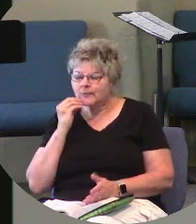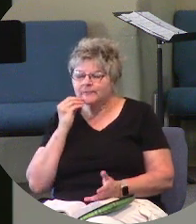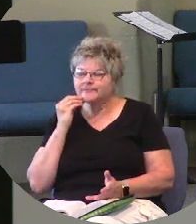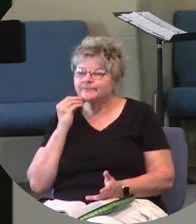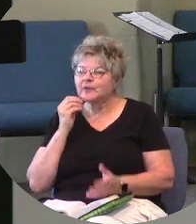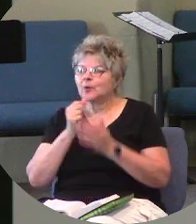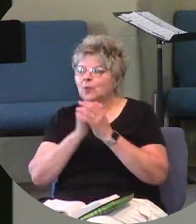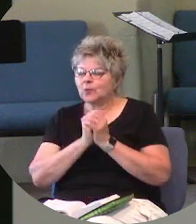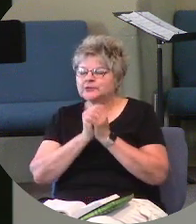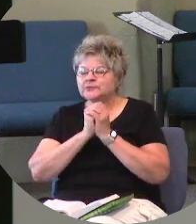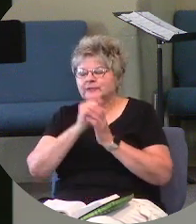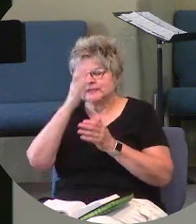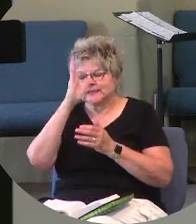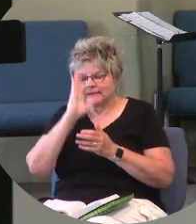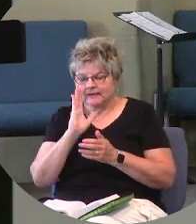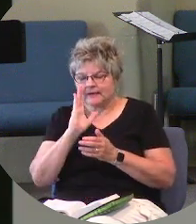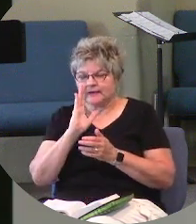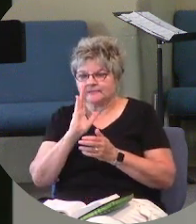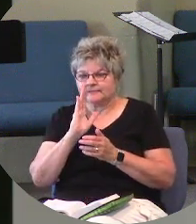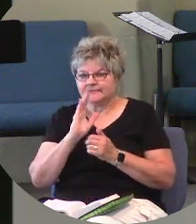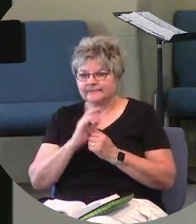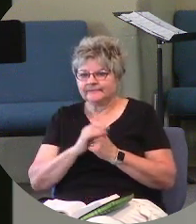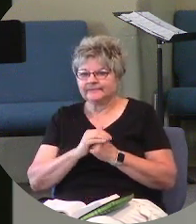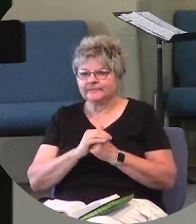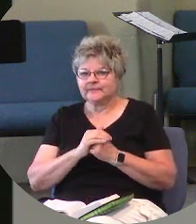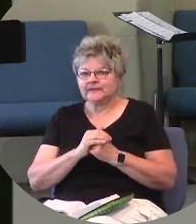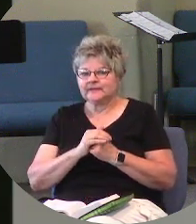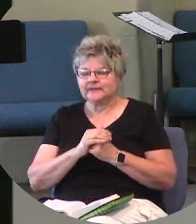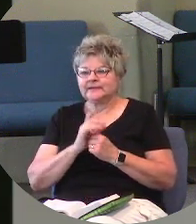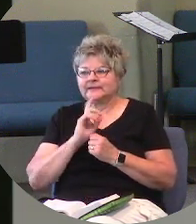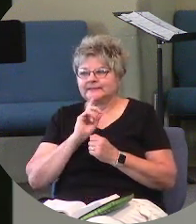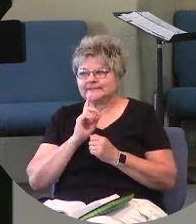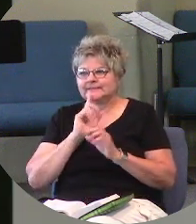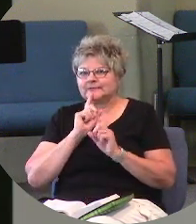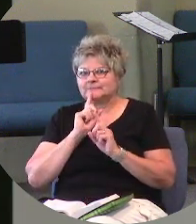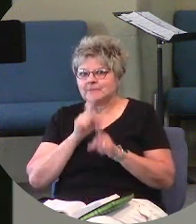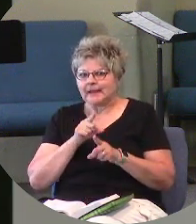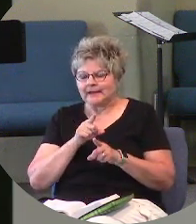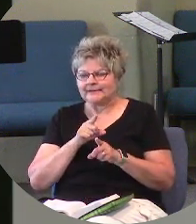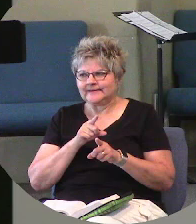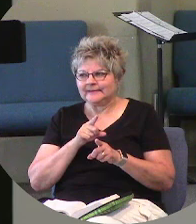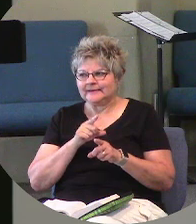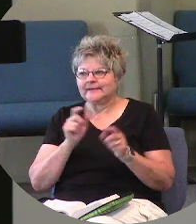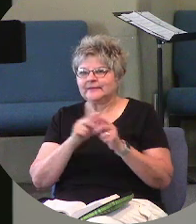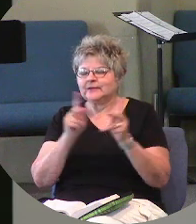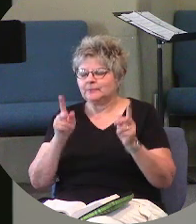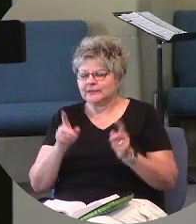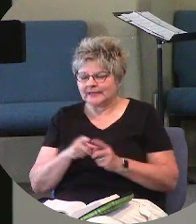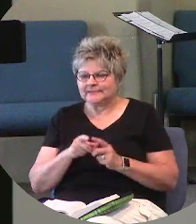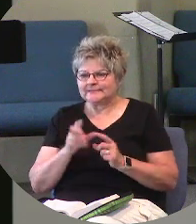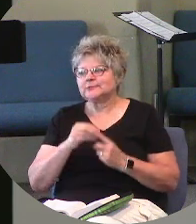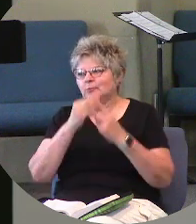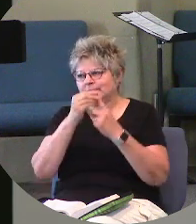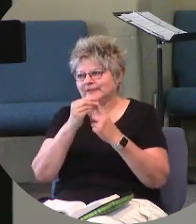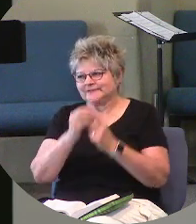Worshiping God is the command. The place is the privilege.